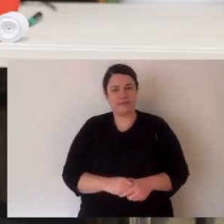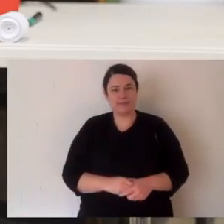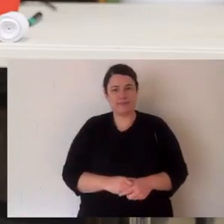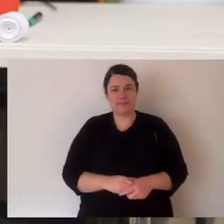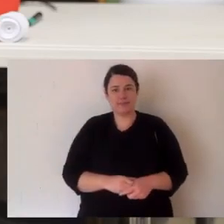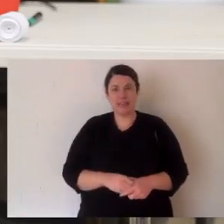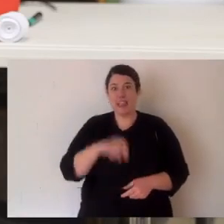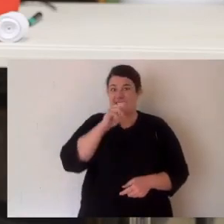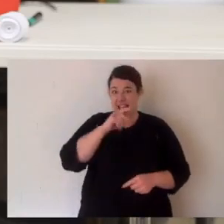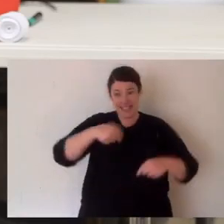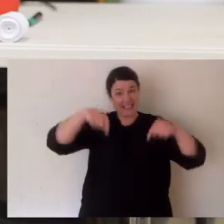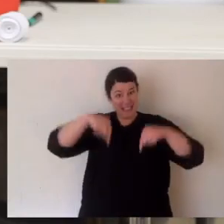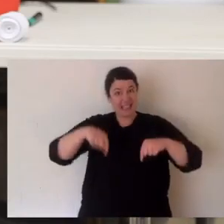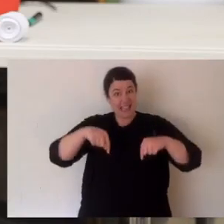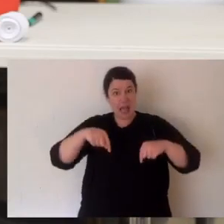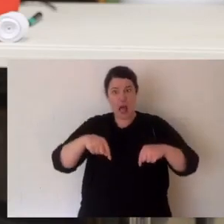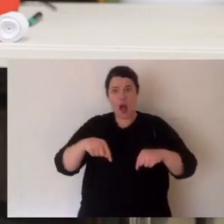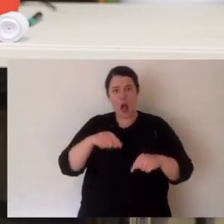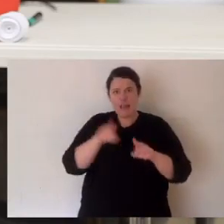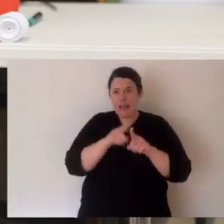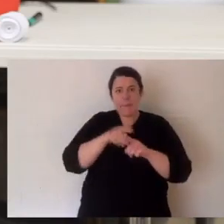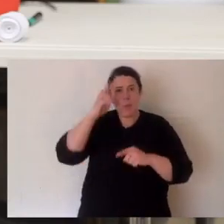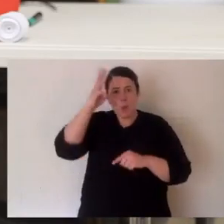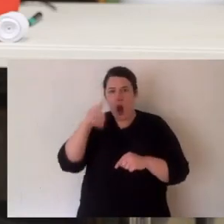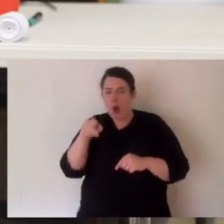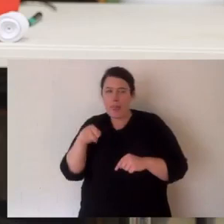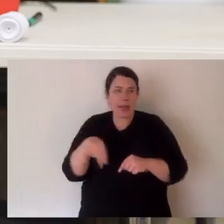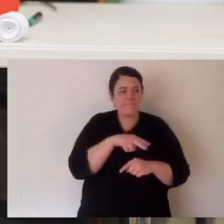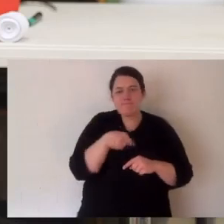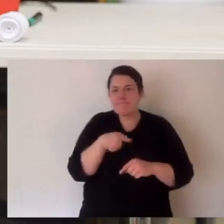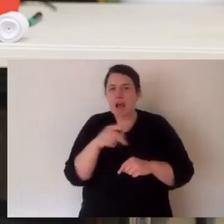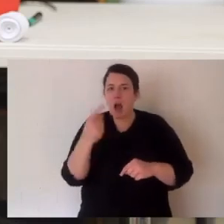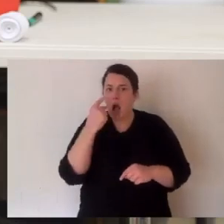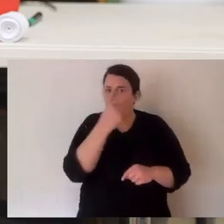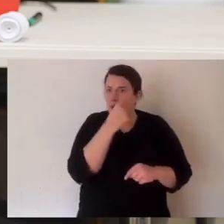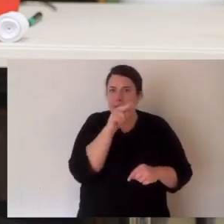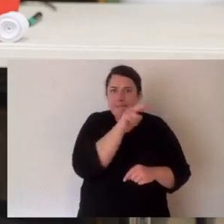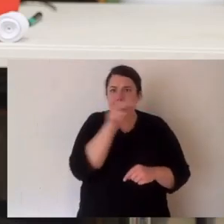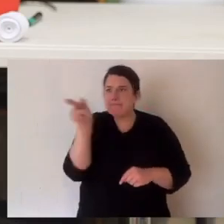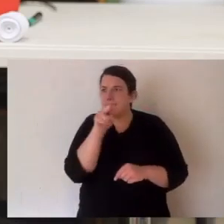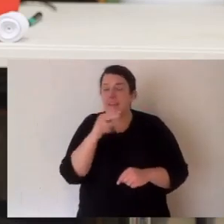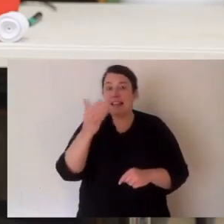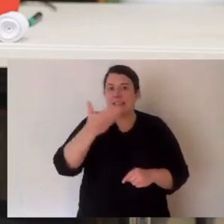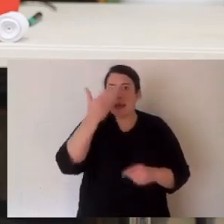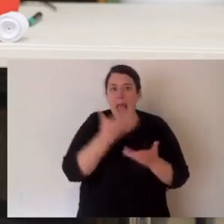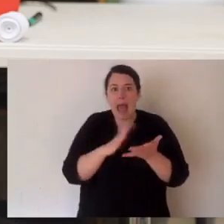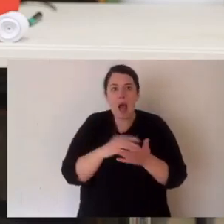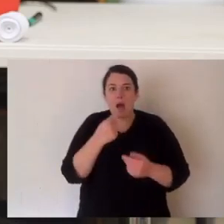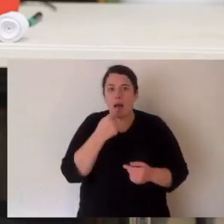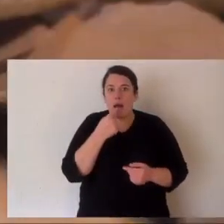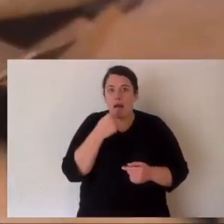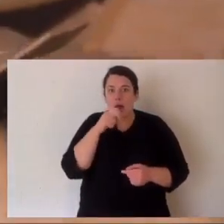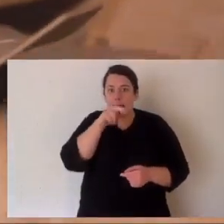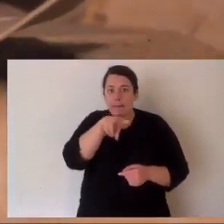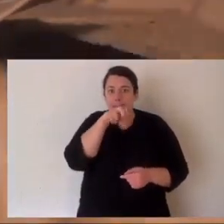in the venom unit, they behave like wild snakes. And in the wild, snakes use their senses, their eyes. They smell with their